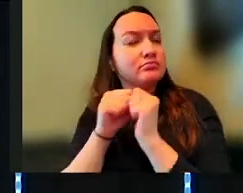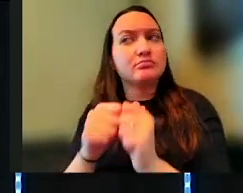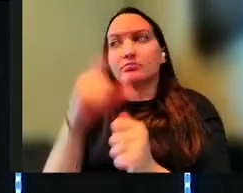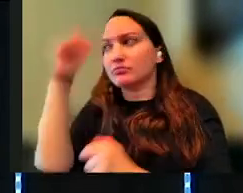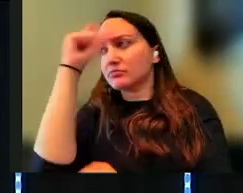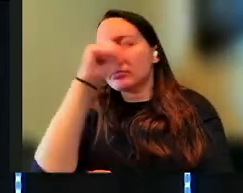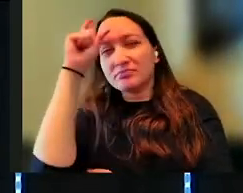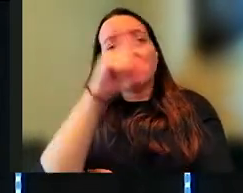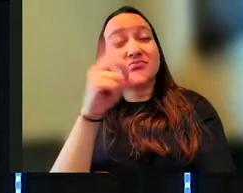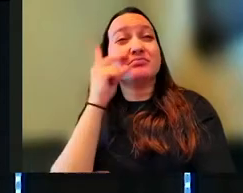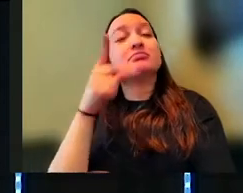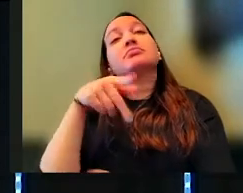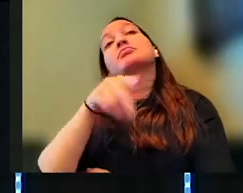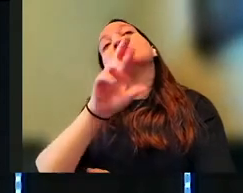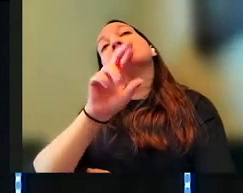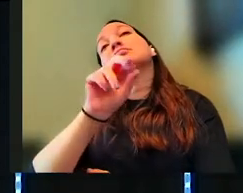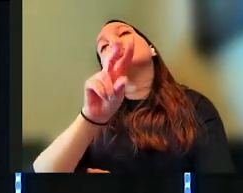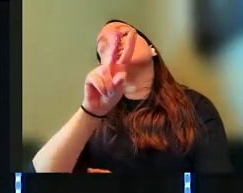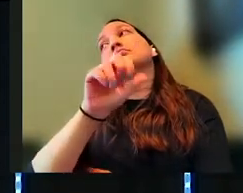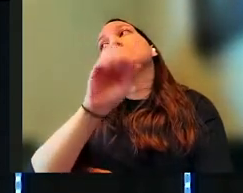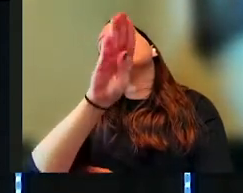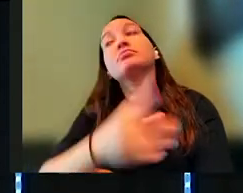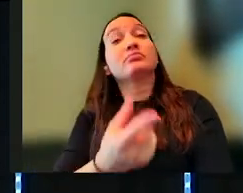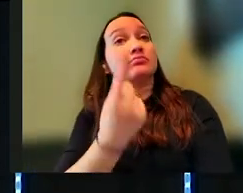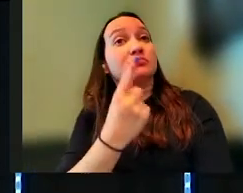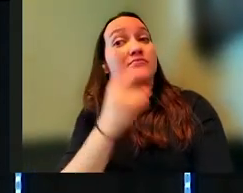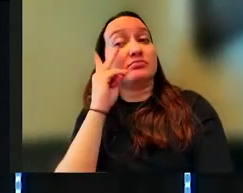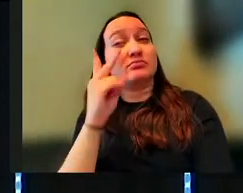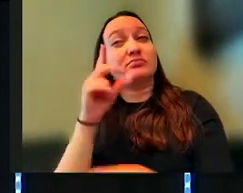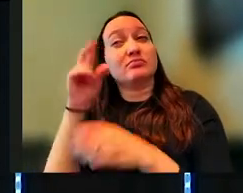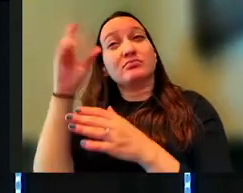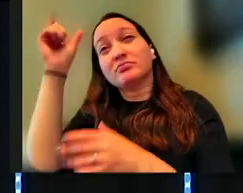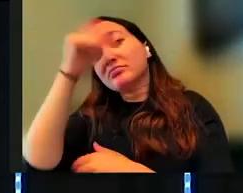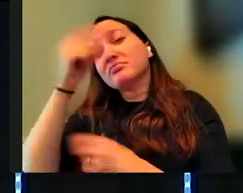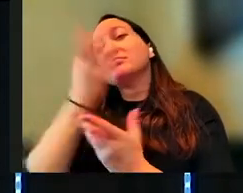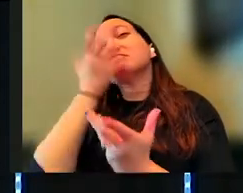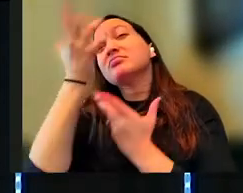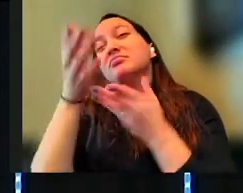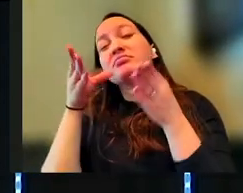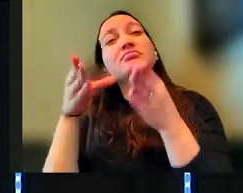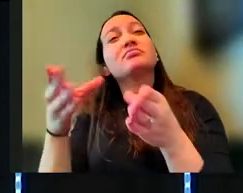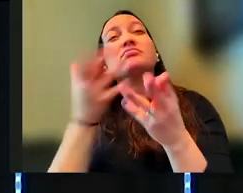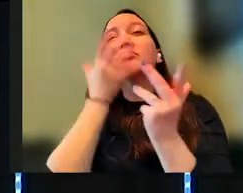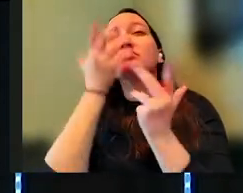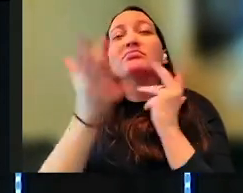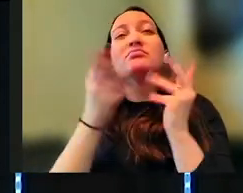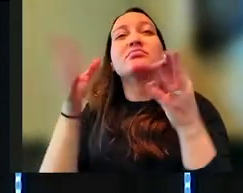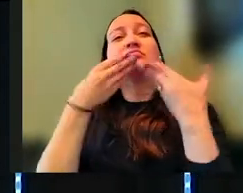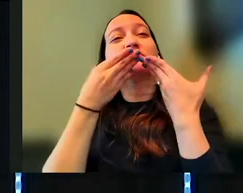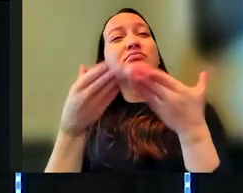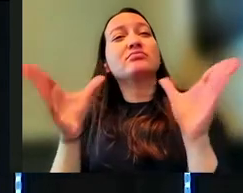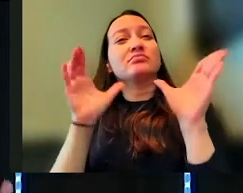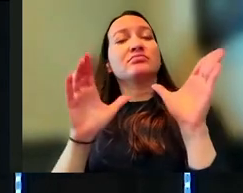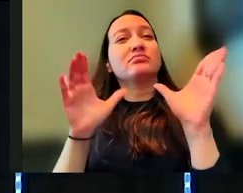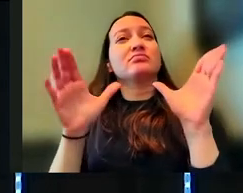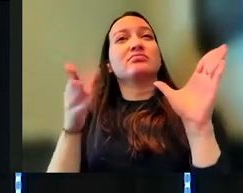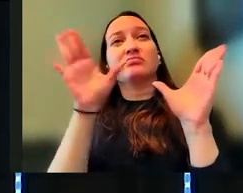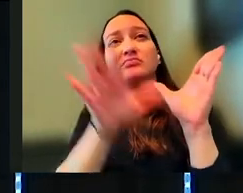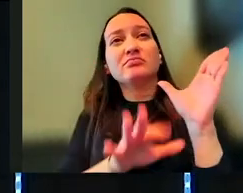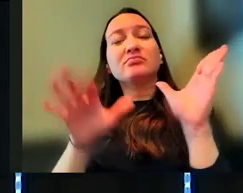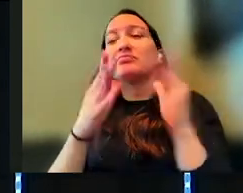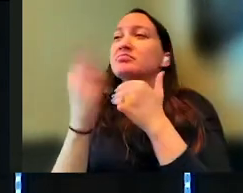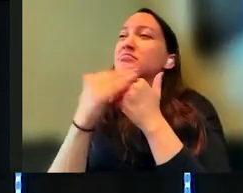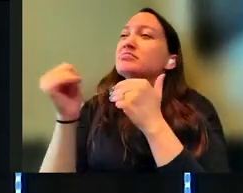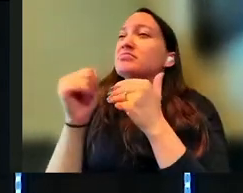And then we look at Proverbs 1, like we read earlier, and it says that wisdom shouts in the streets. She cries out in the public square, right? She calls to the crowds